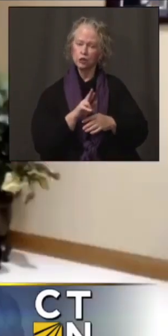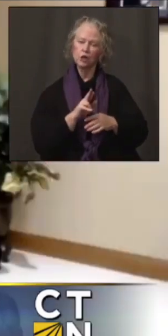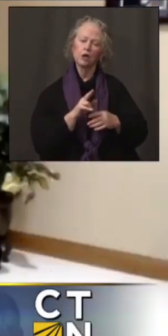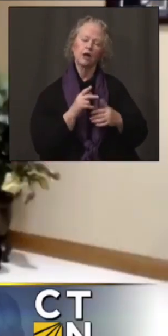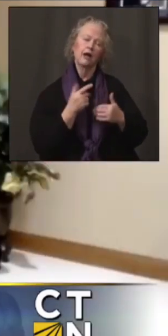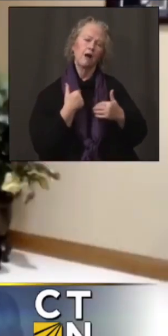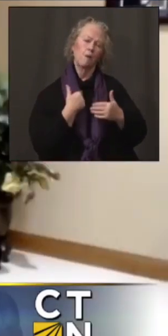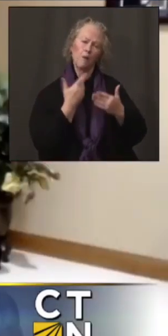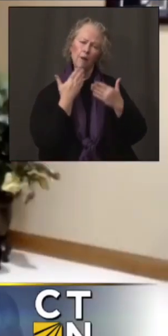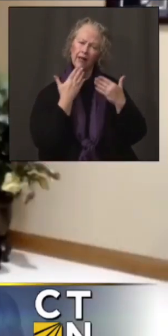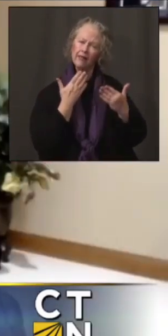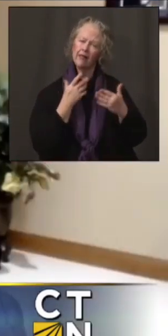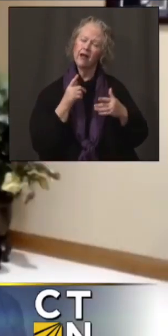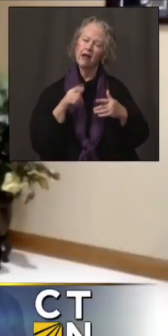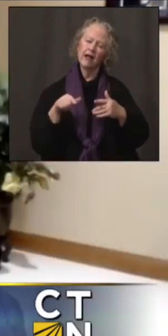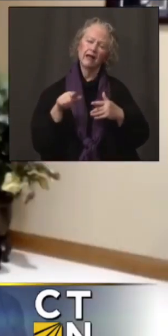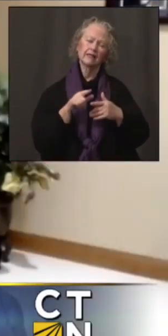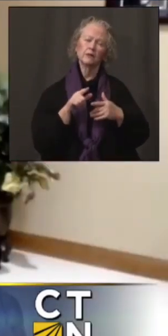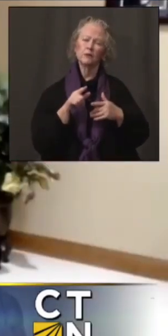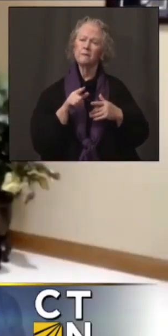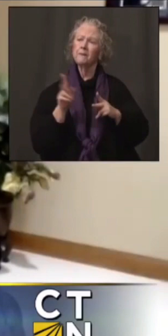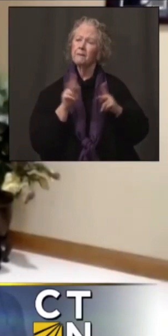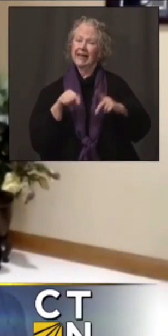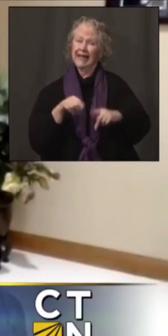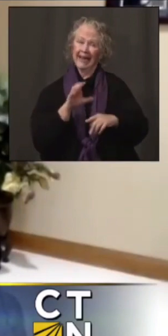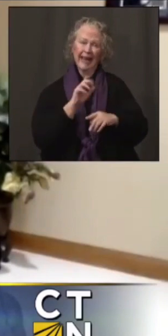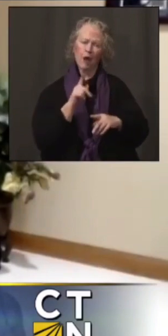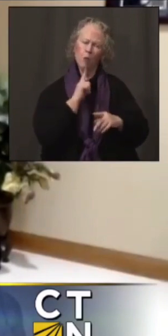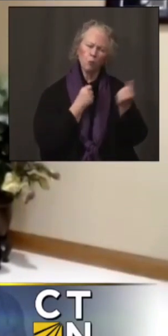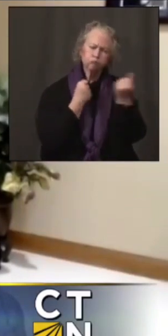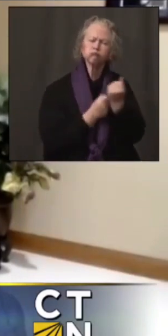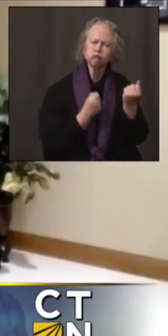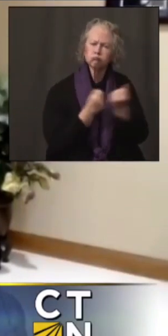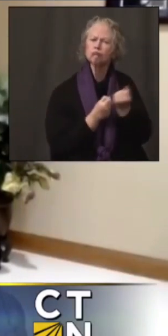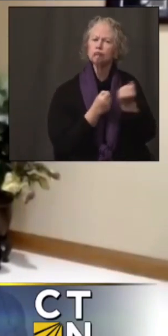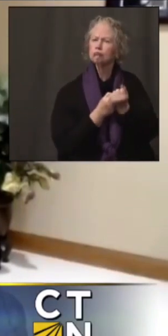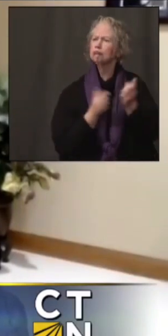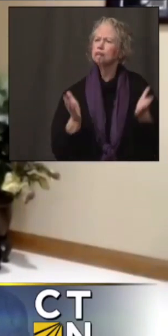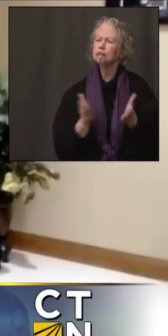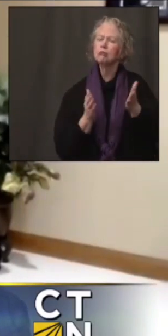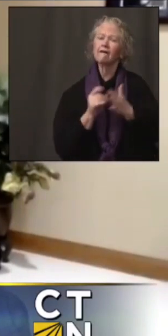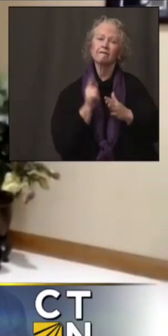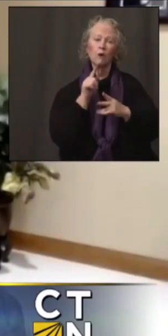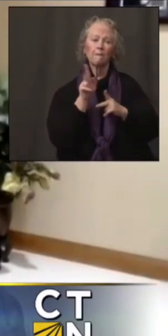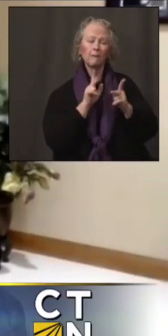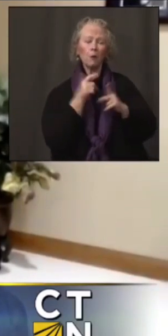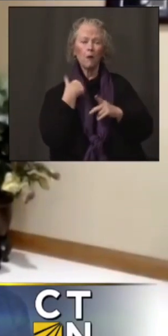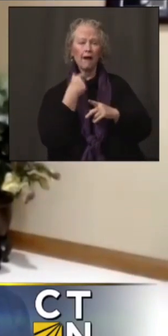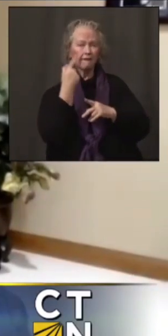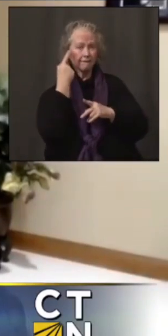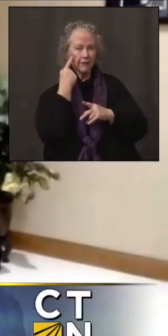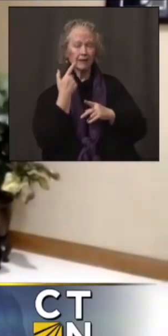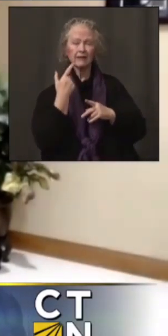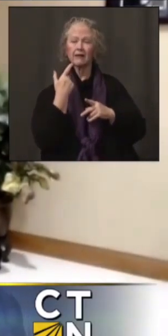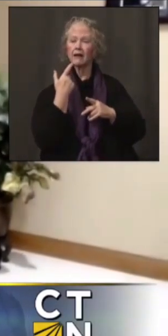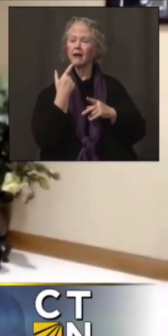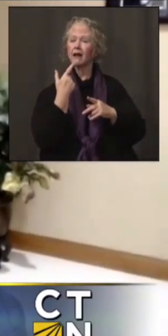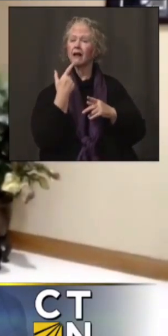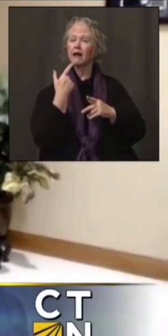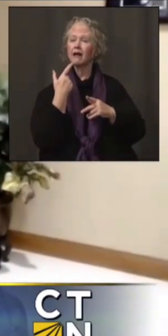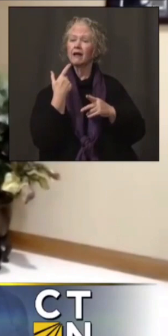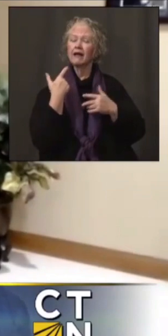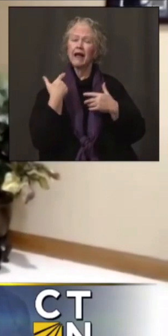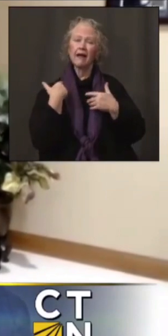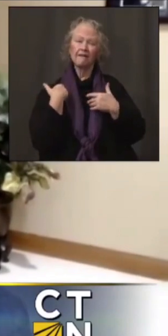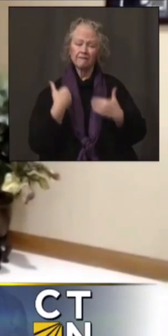in Connecticut. So organizations that advocate for and represent mental, physical, emotional challenges, et cetera, have been